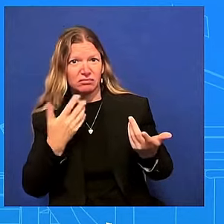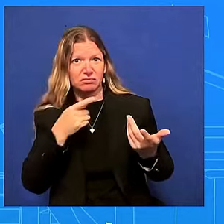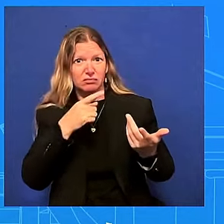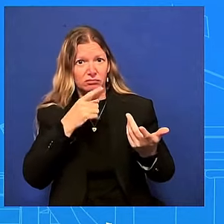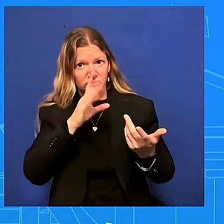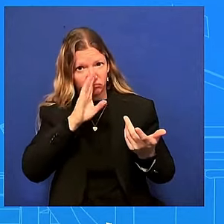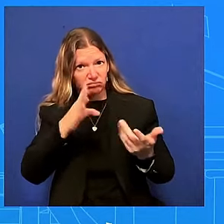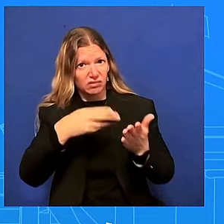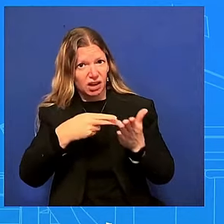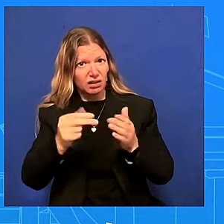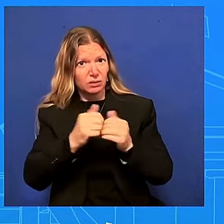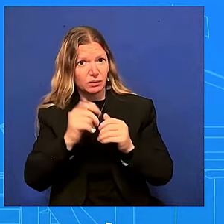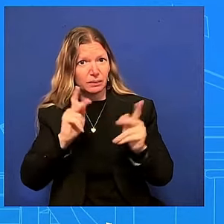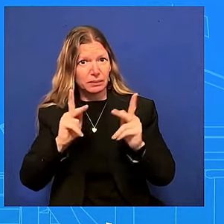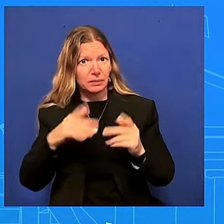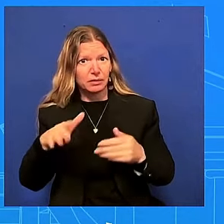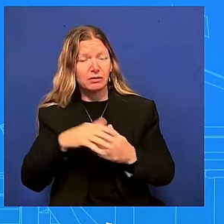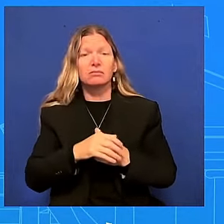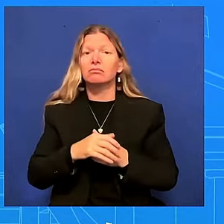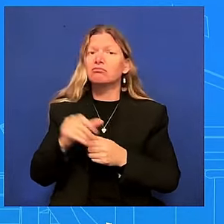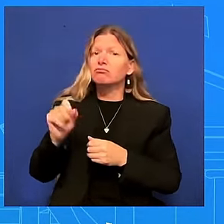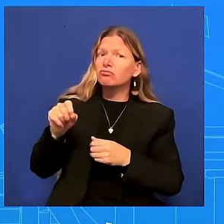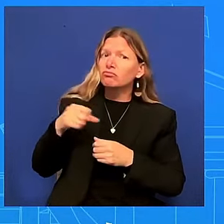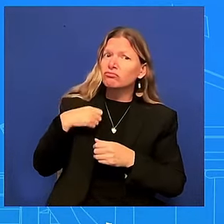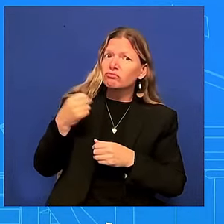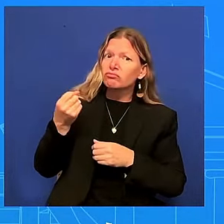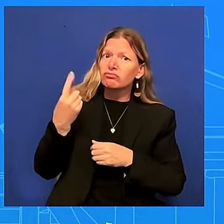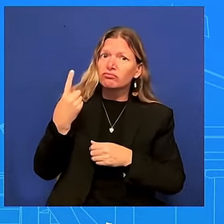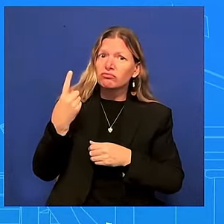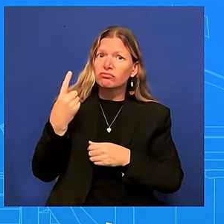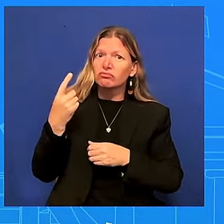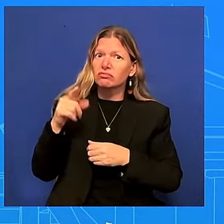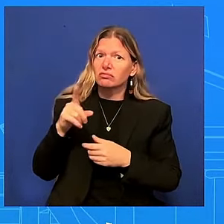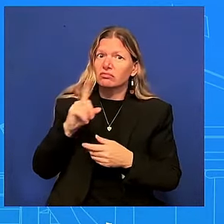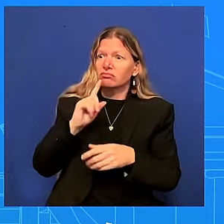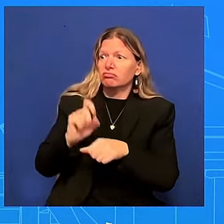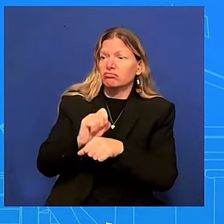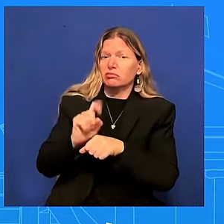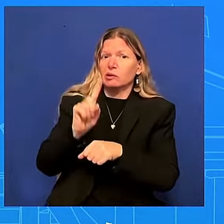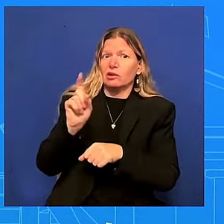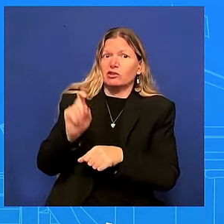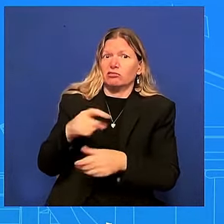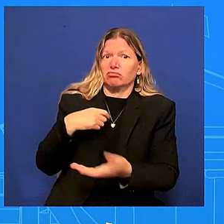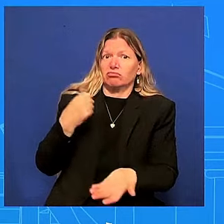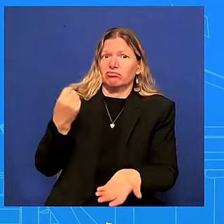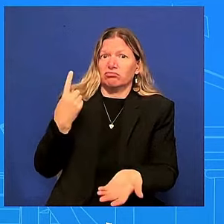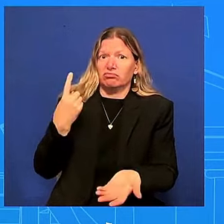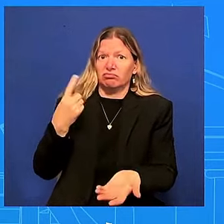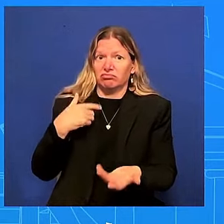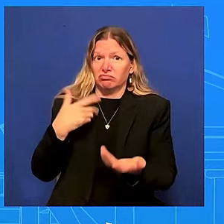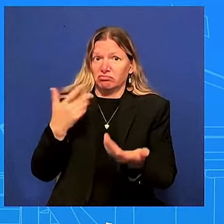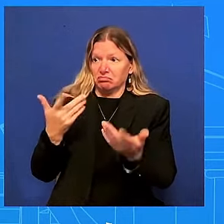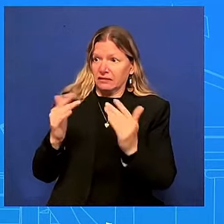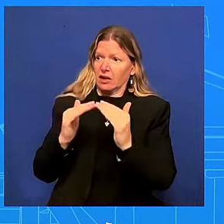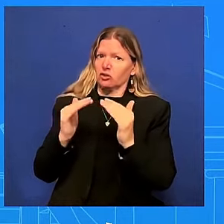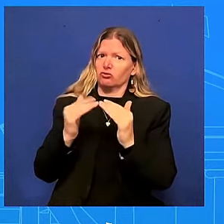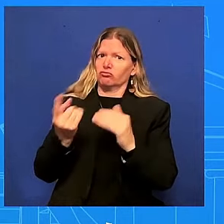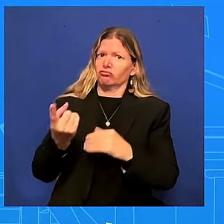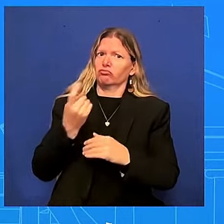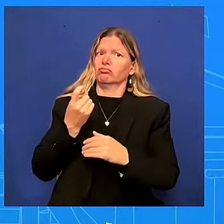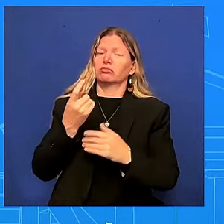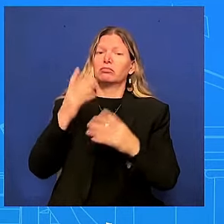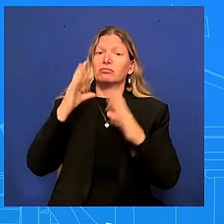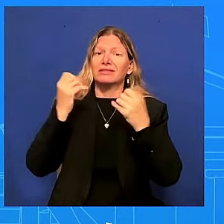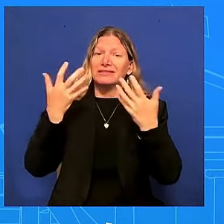and i have said it is a fair question to ask the president sees it as a legitimate question and i i think also the president saying